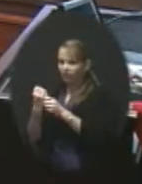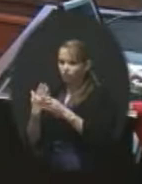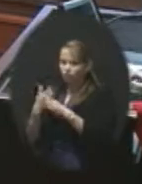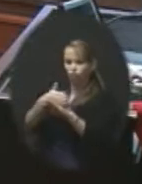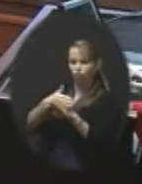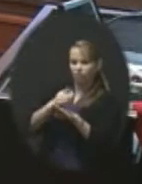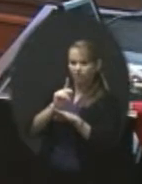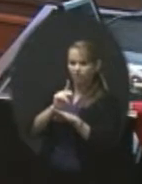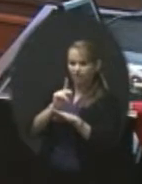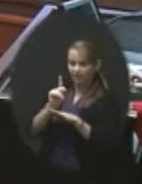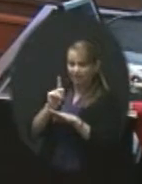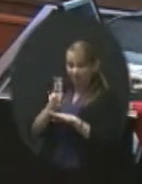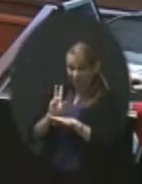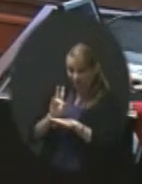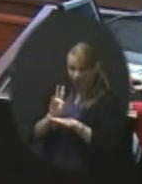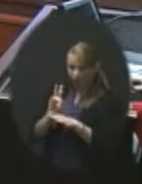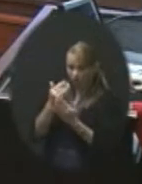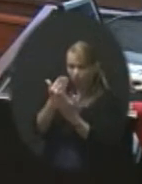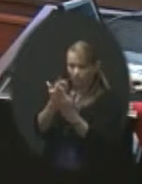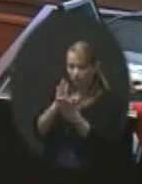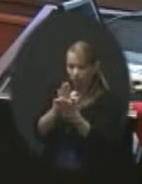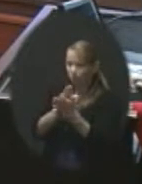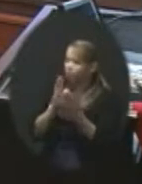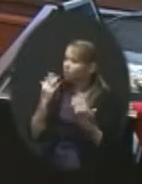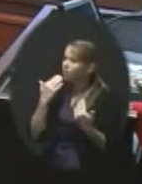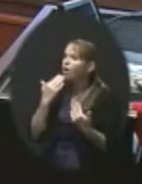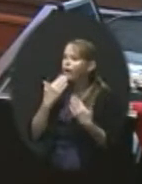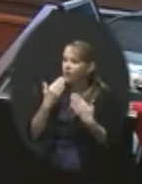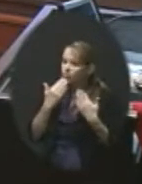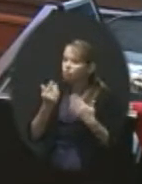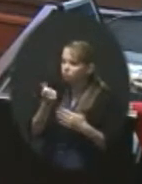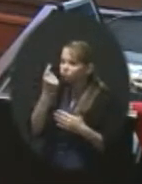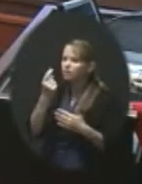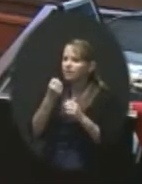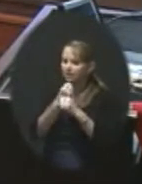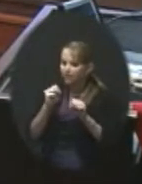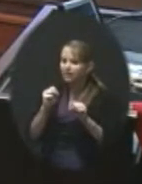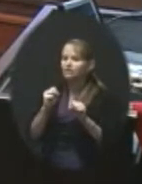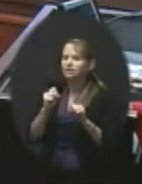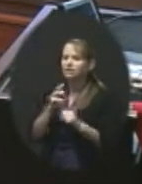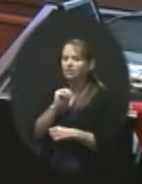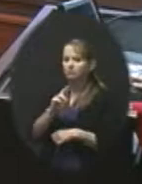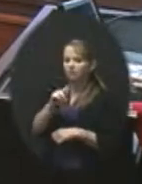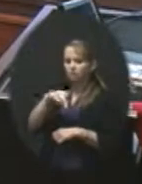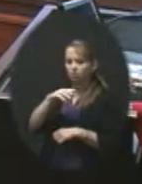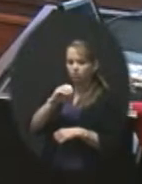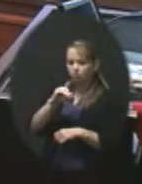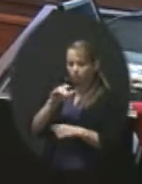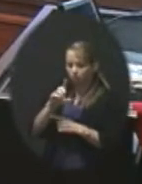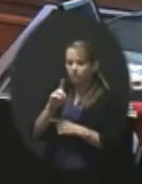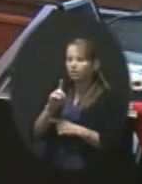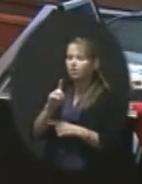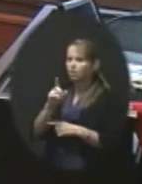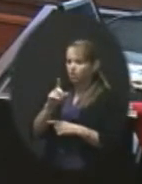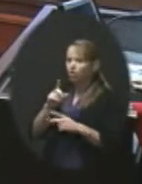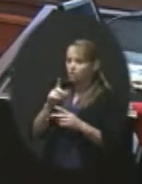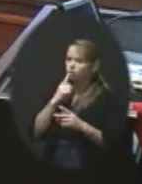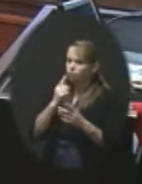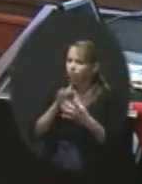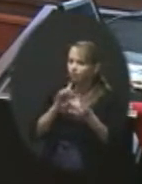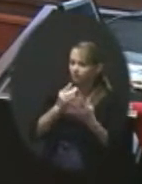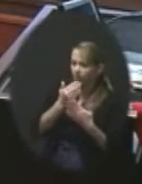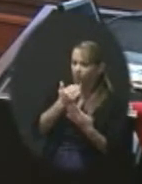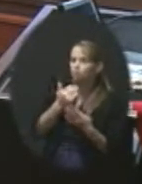And we appreciate and understand safety. And as Mr. Poland and as you reiterated earlier, we're very, very concerned about that. And in my